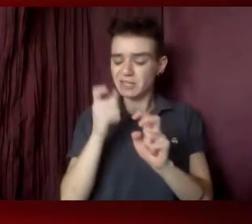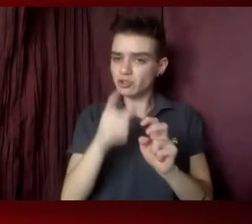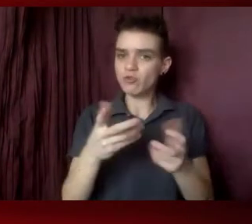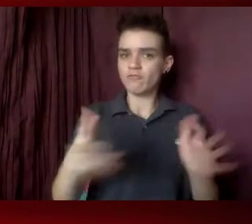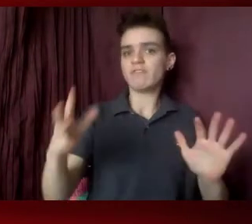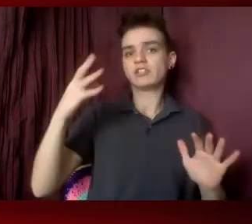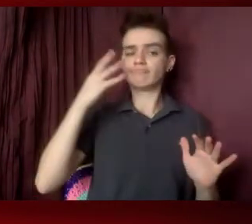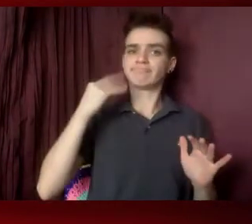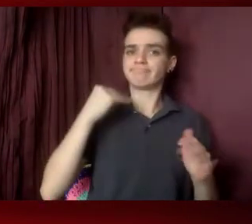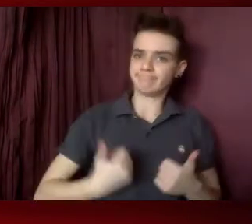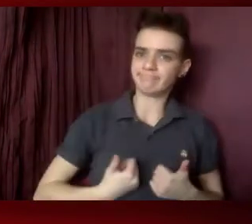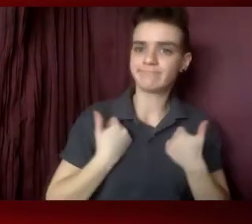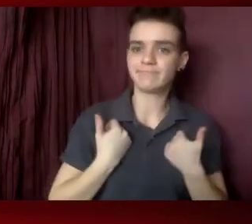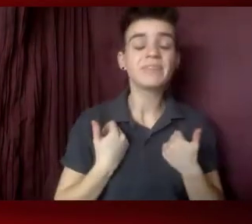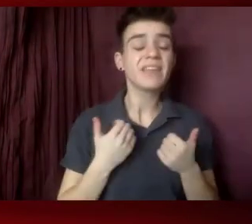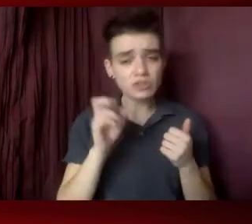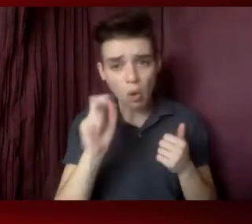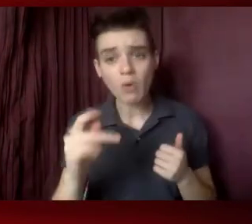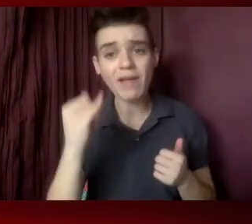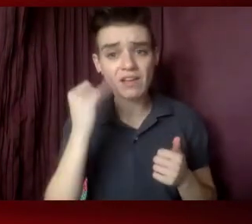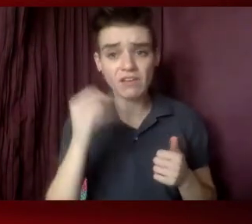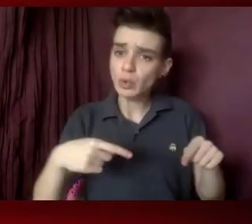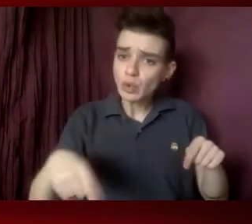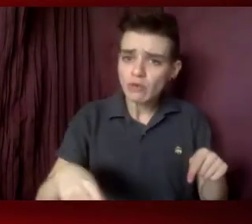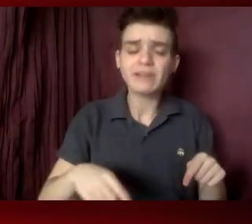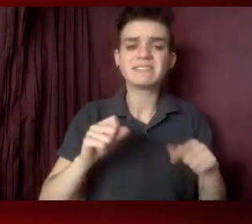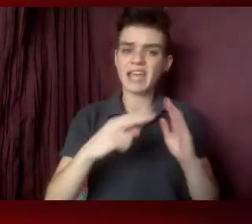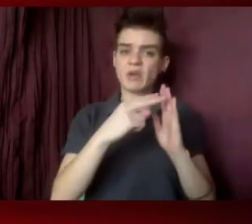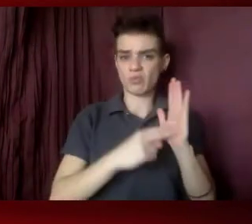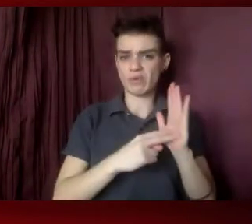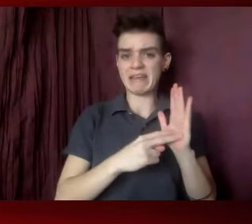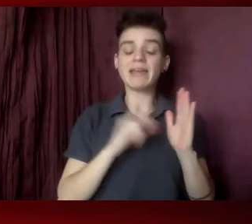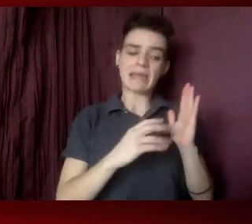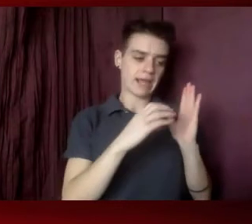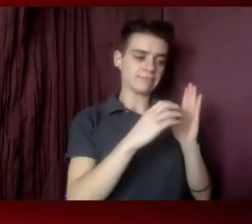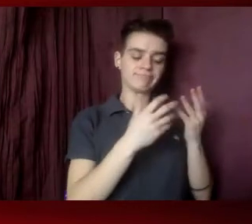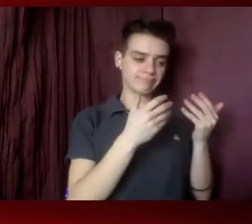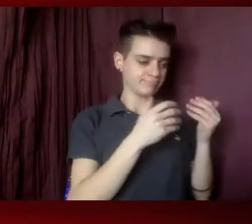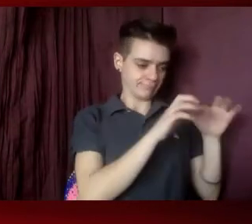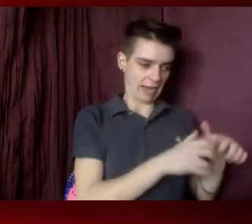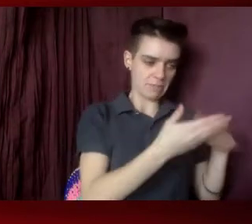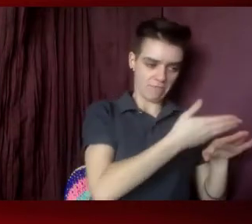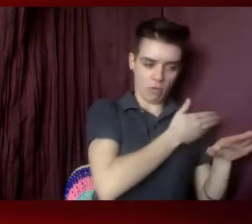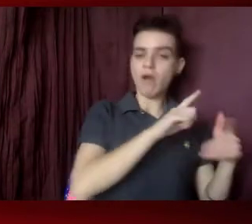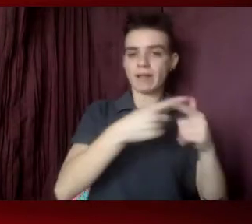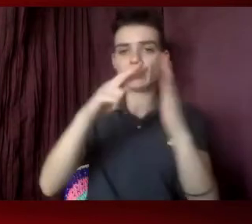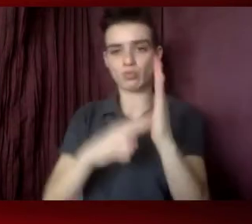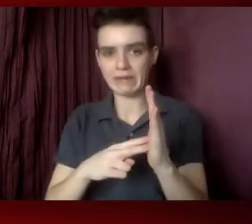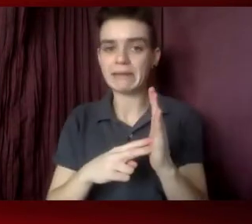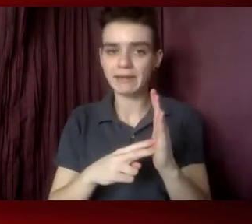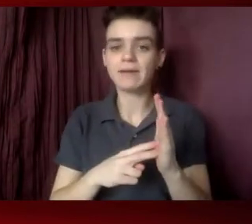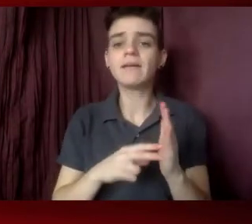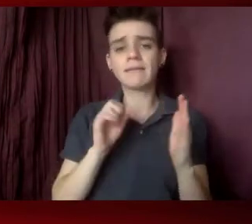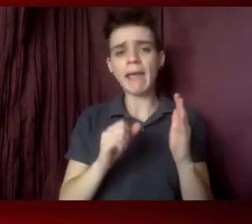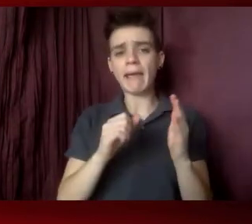it. It's okay if you're a little bit nervous to read a prepared short statement. That's perfectly fine. That also kind of keeps you on track and you don't